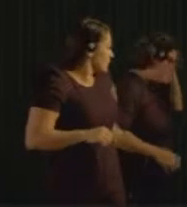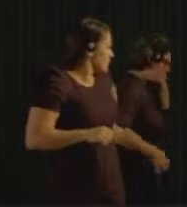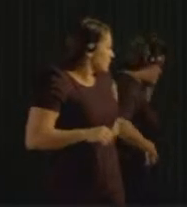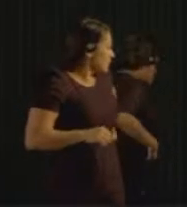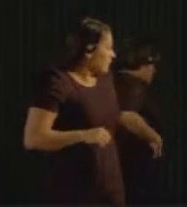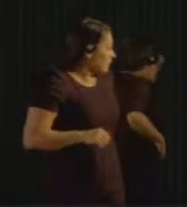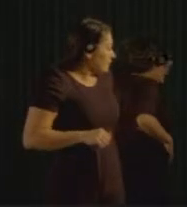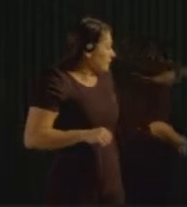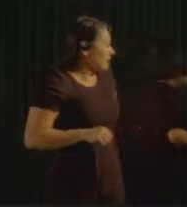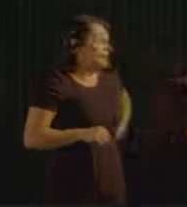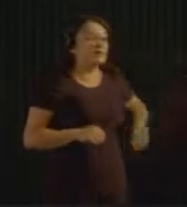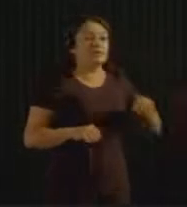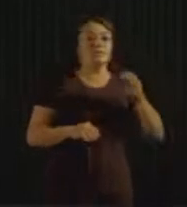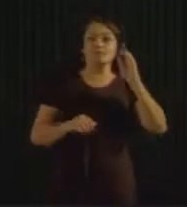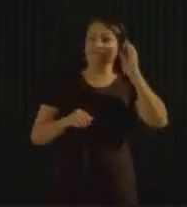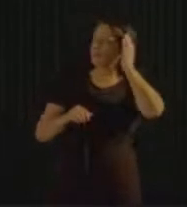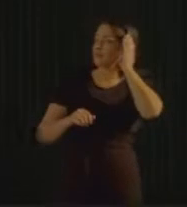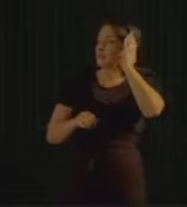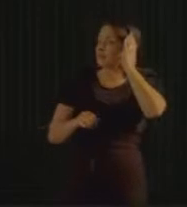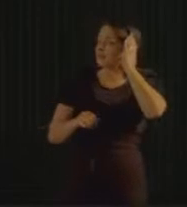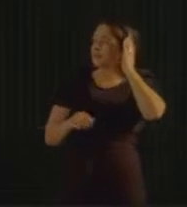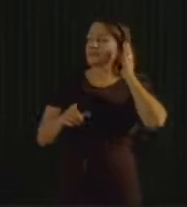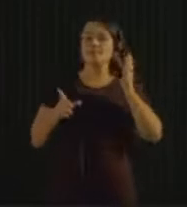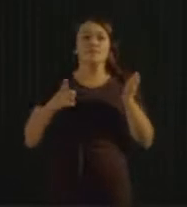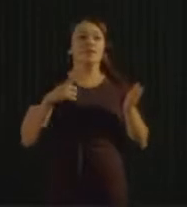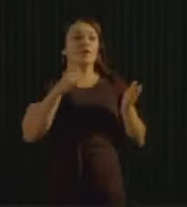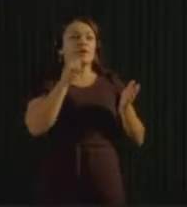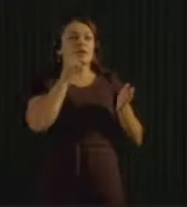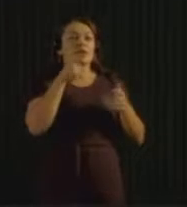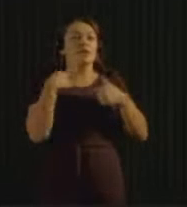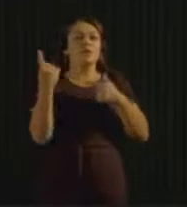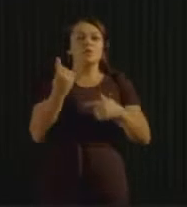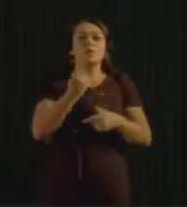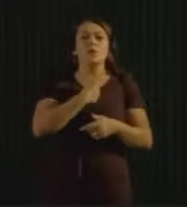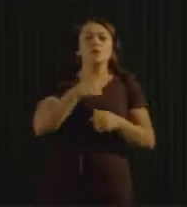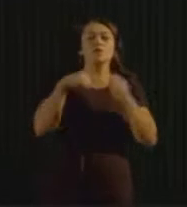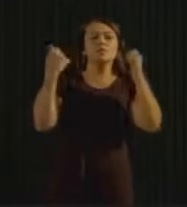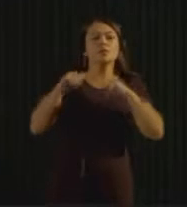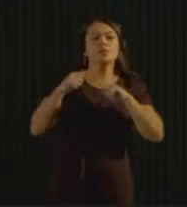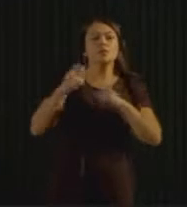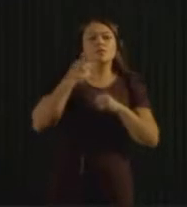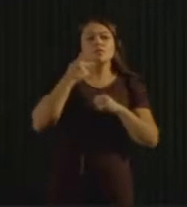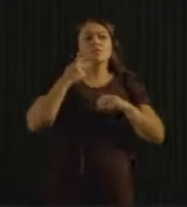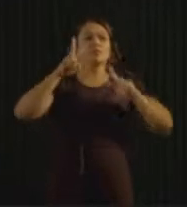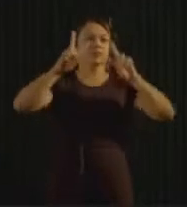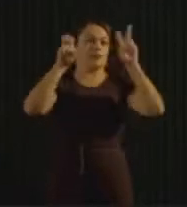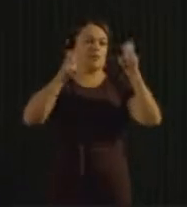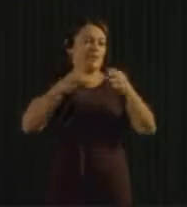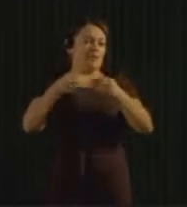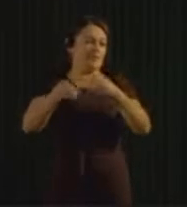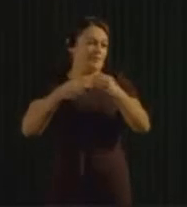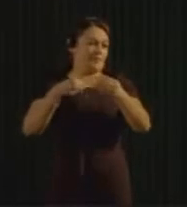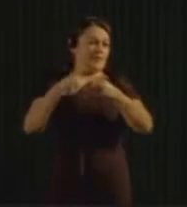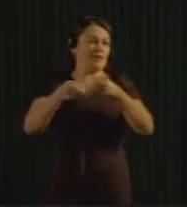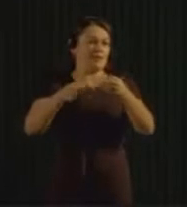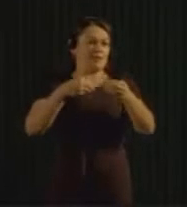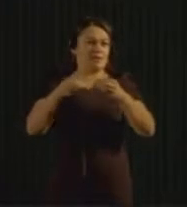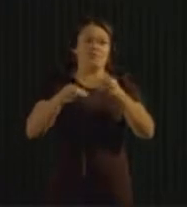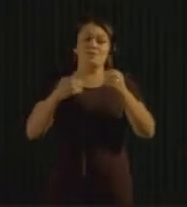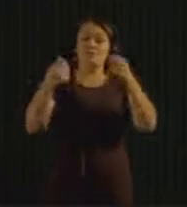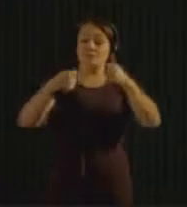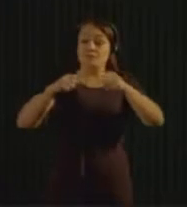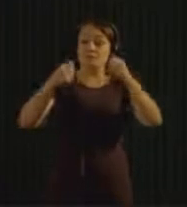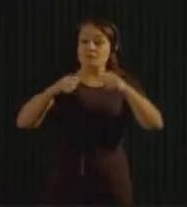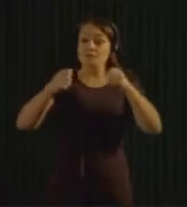que eu Eu não vou falar muito sobre plástico. Eu só quero mostrar você esse vídeo de China. O que eles têm em um plástico área, eles têm 70